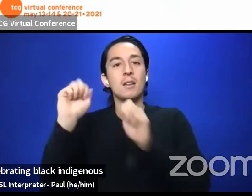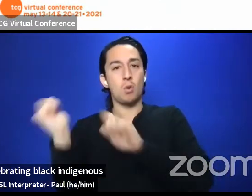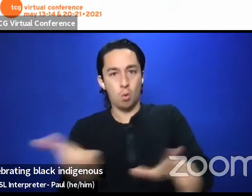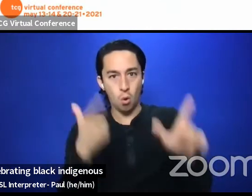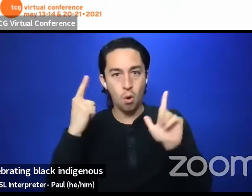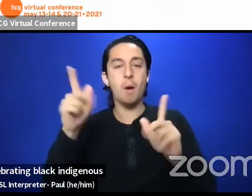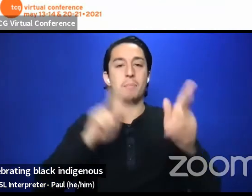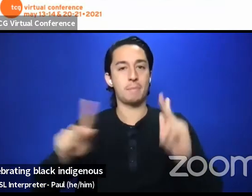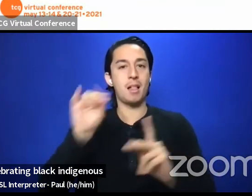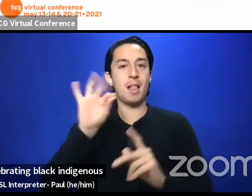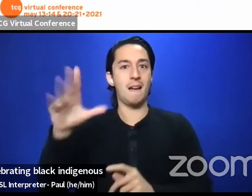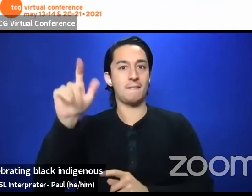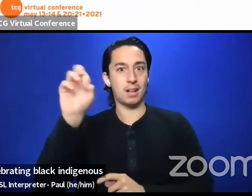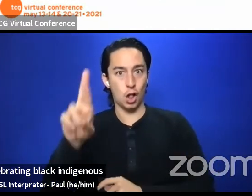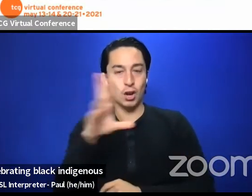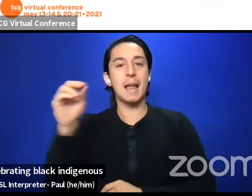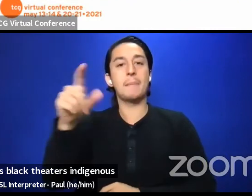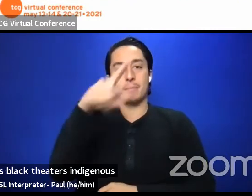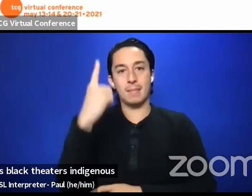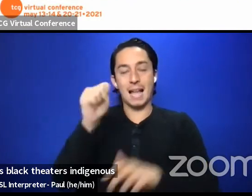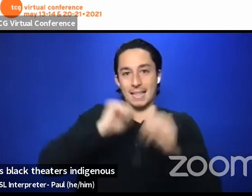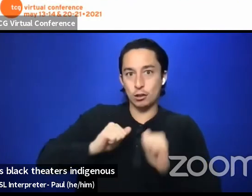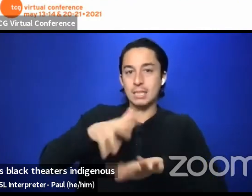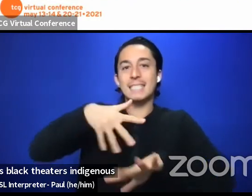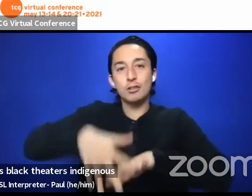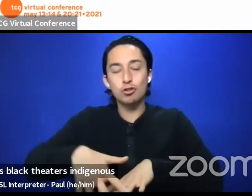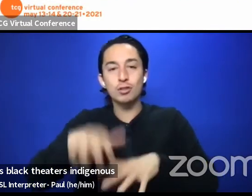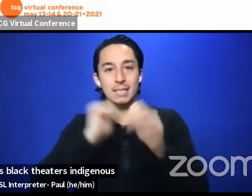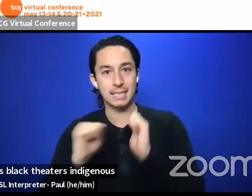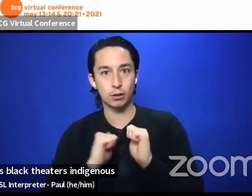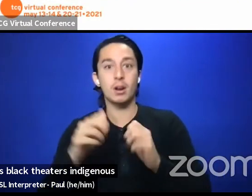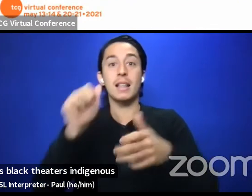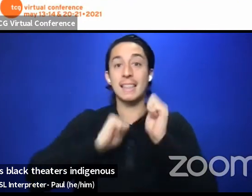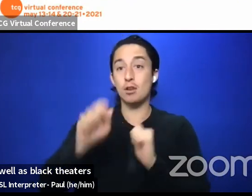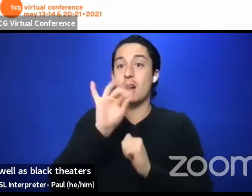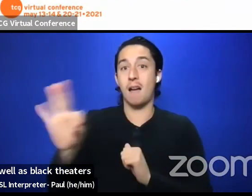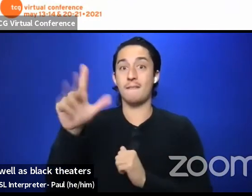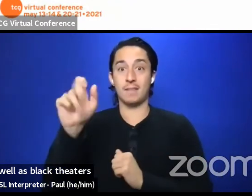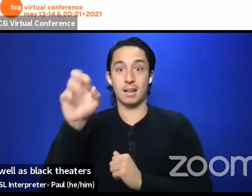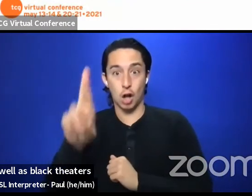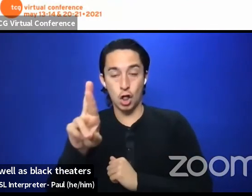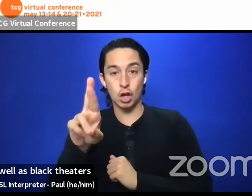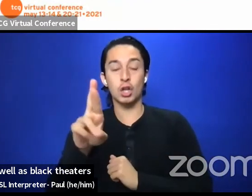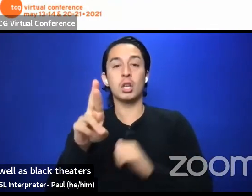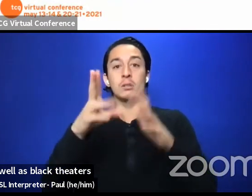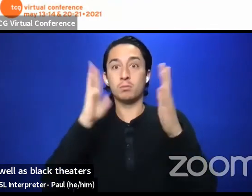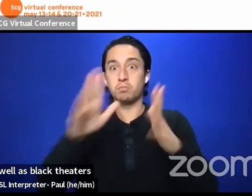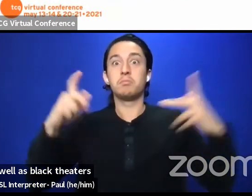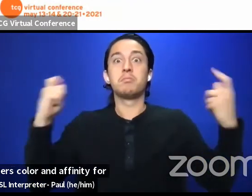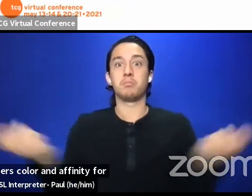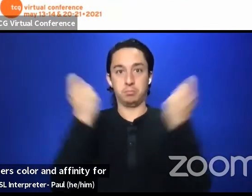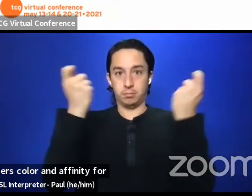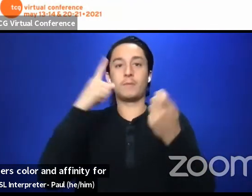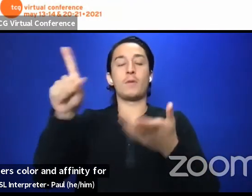as well as Black theaters, Indigenous theaters, and theaters of color in affinity for a whole week, June